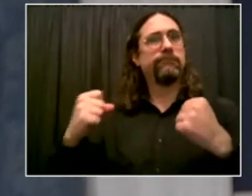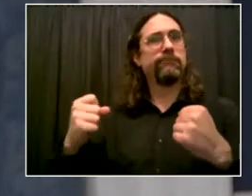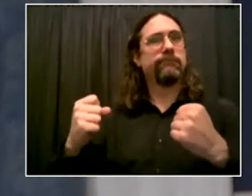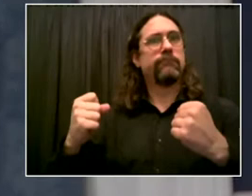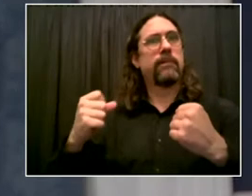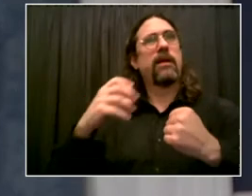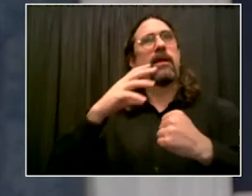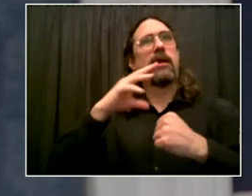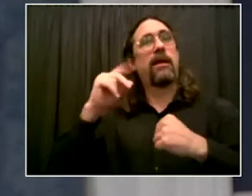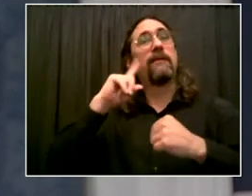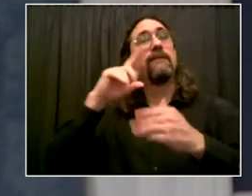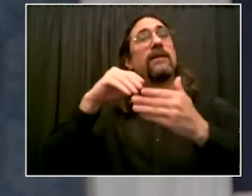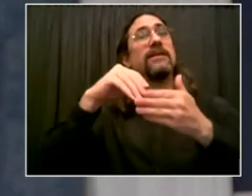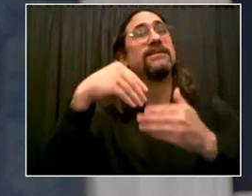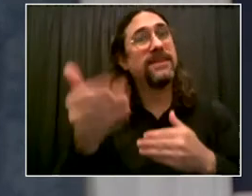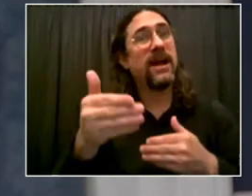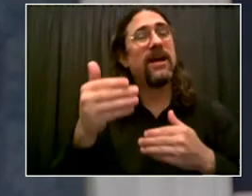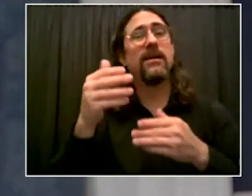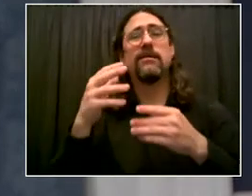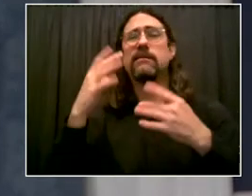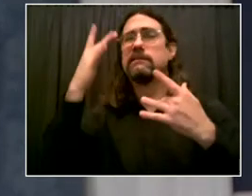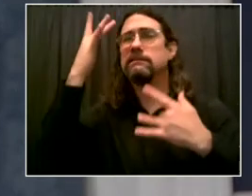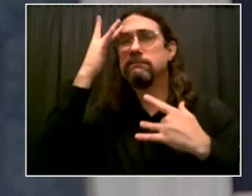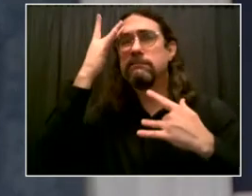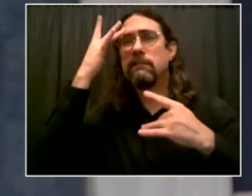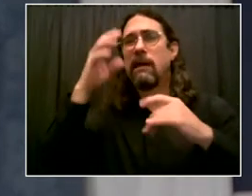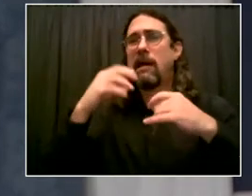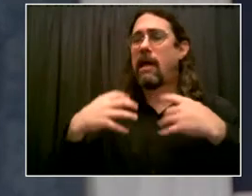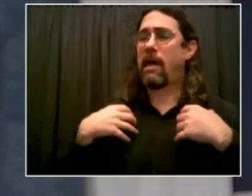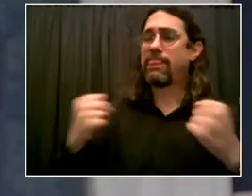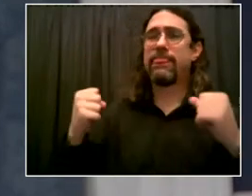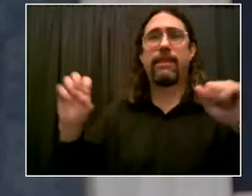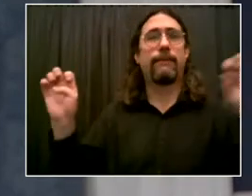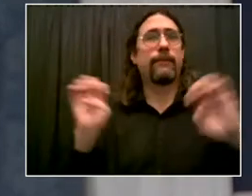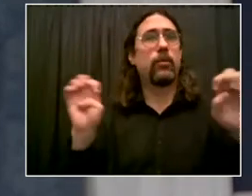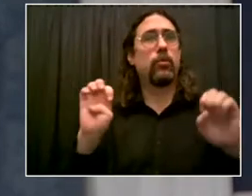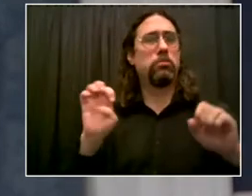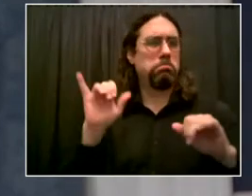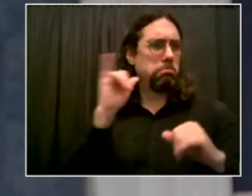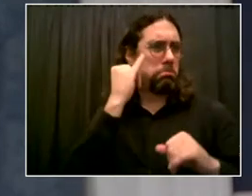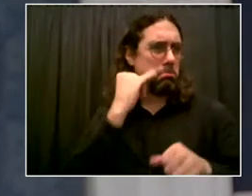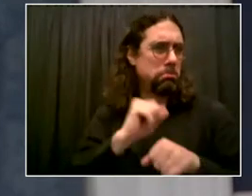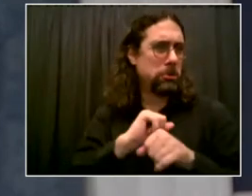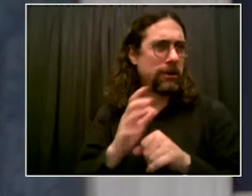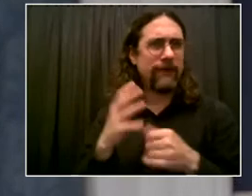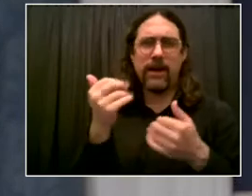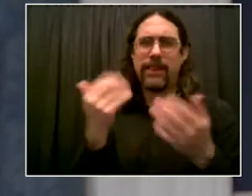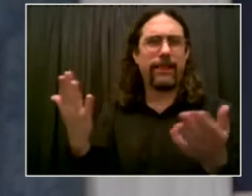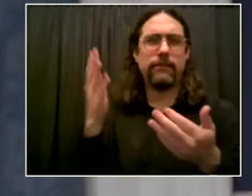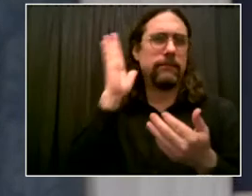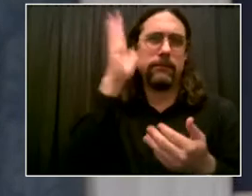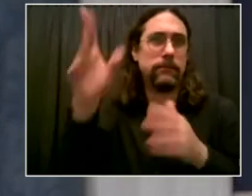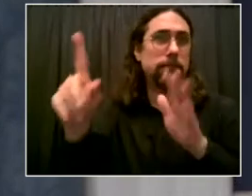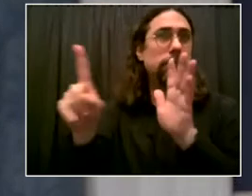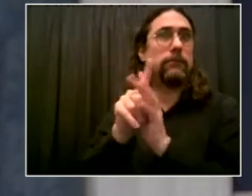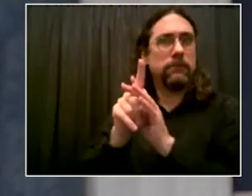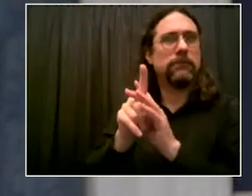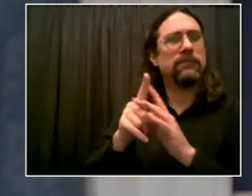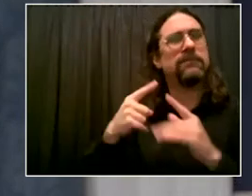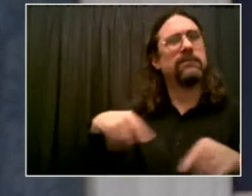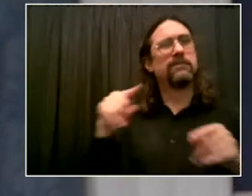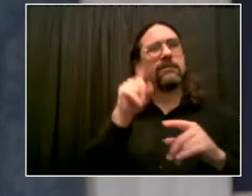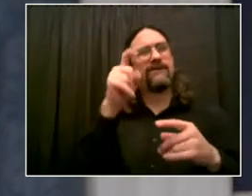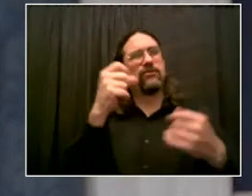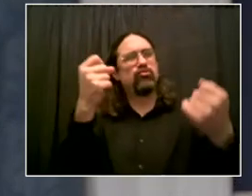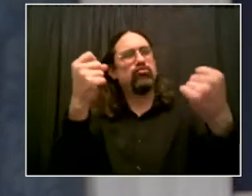investments, creating research and manufacturing clusters throughout the city, which will drive innovation in health and science